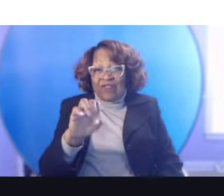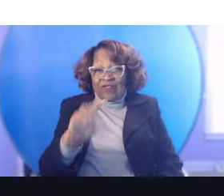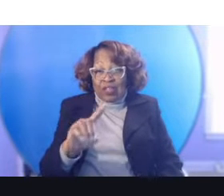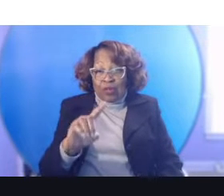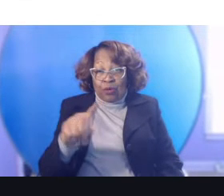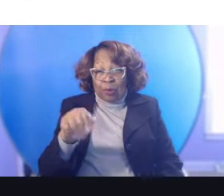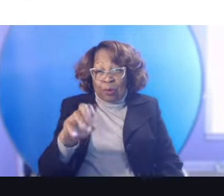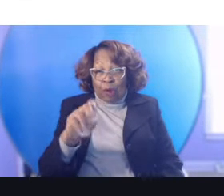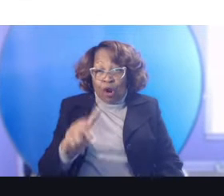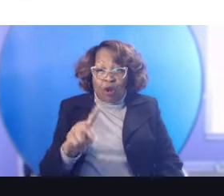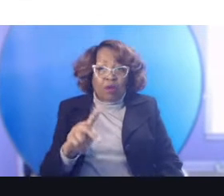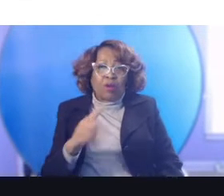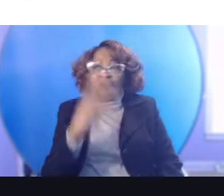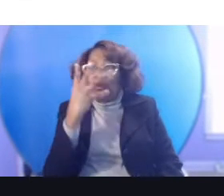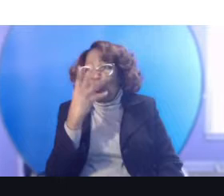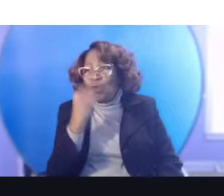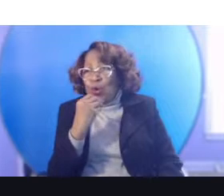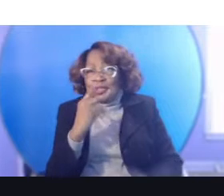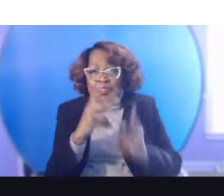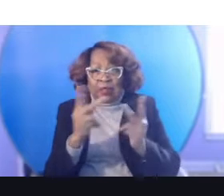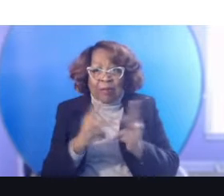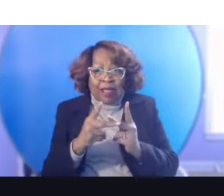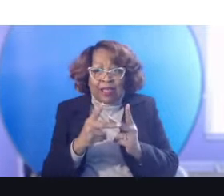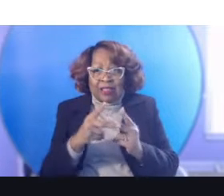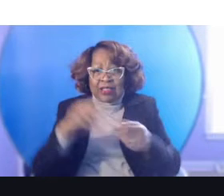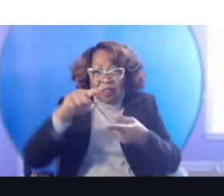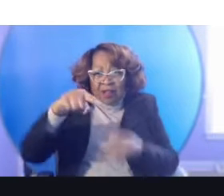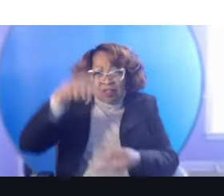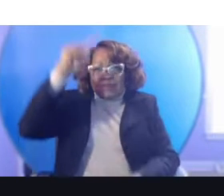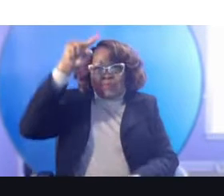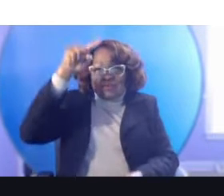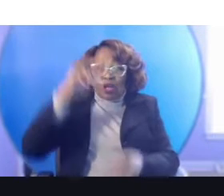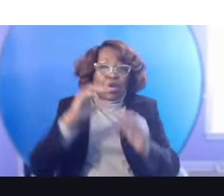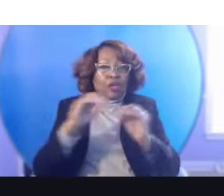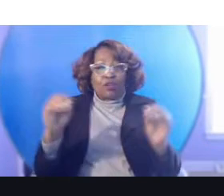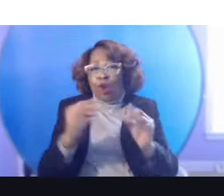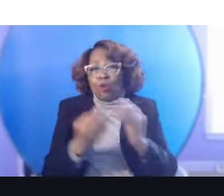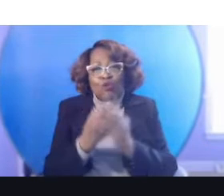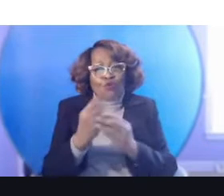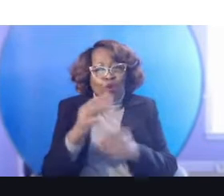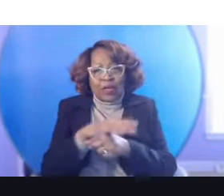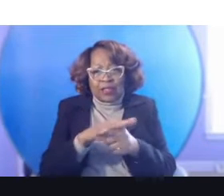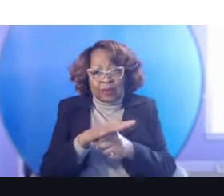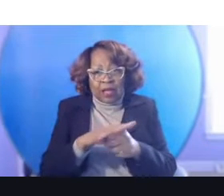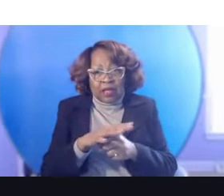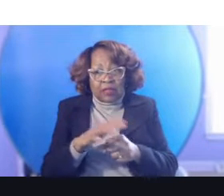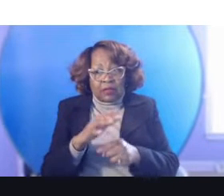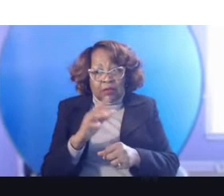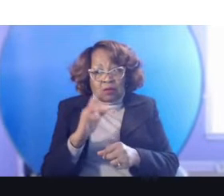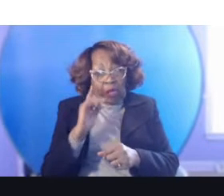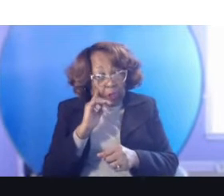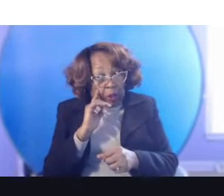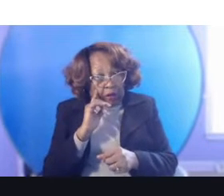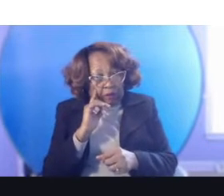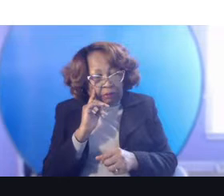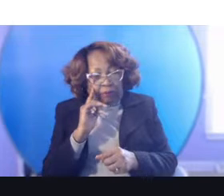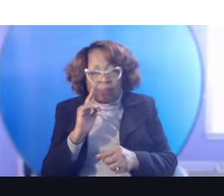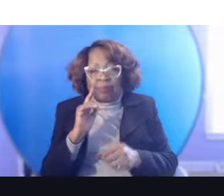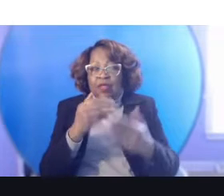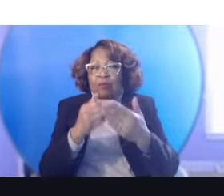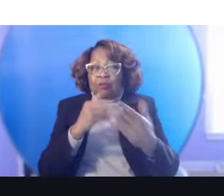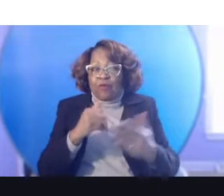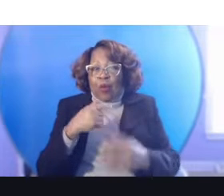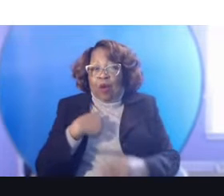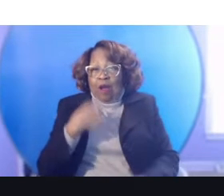tall ceilings, no backyard, no growing space. Or so I thought. It was before I realized the